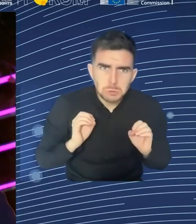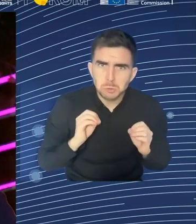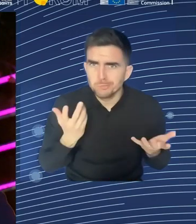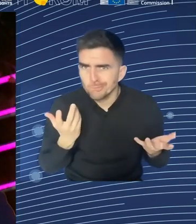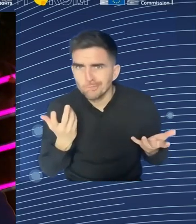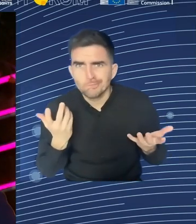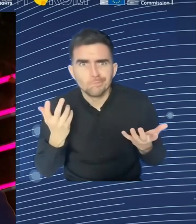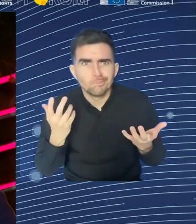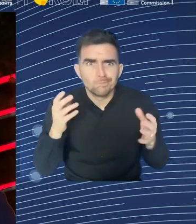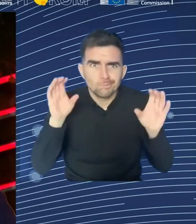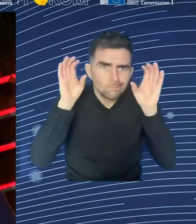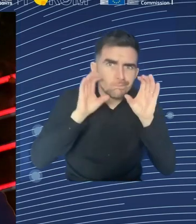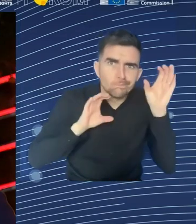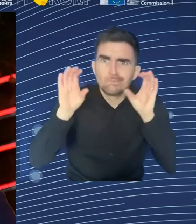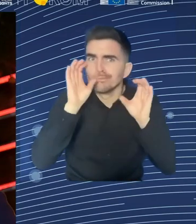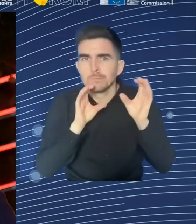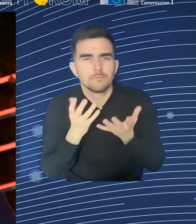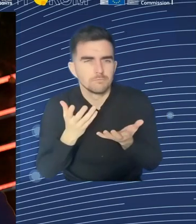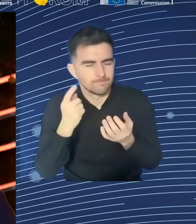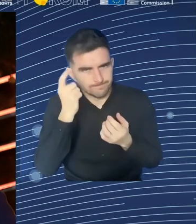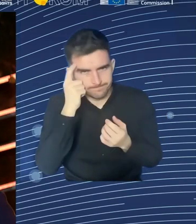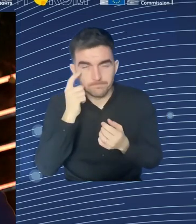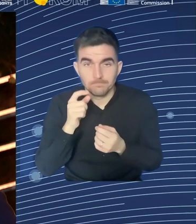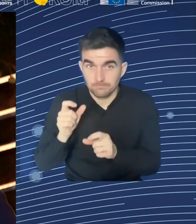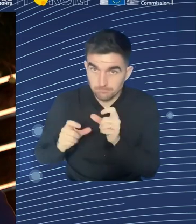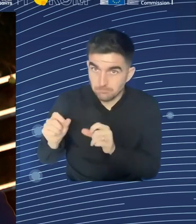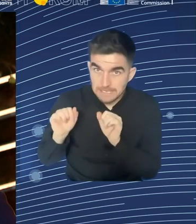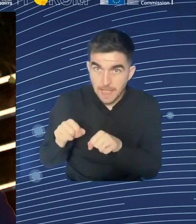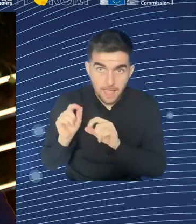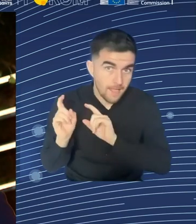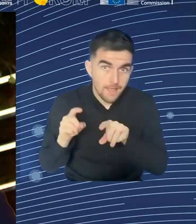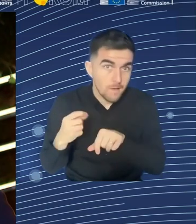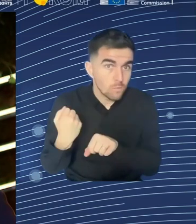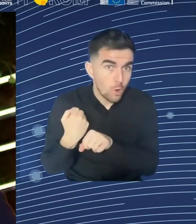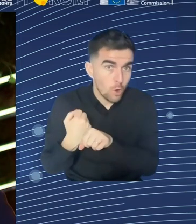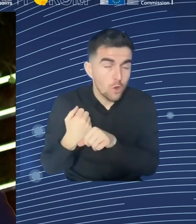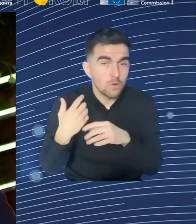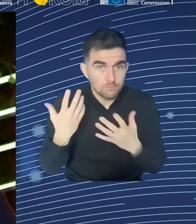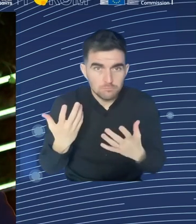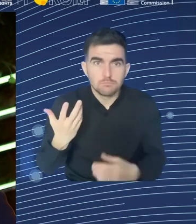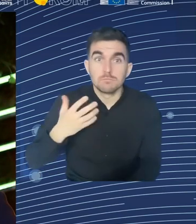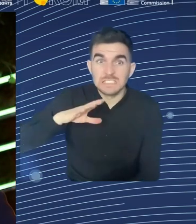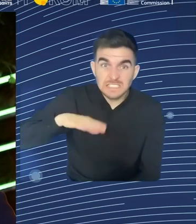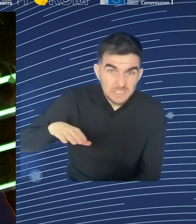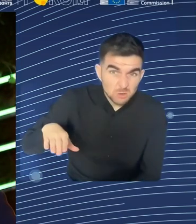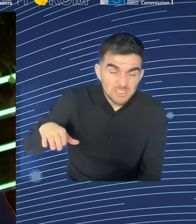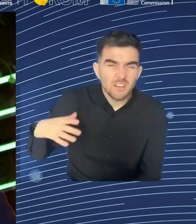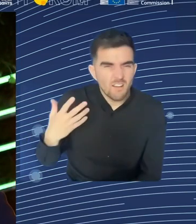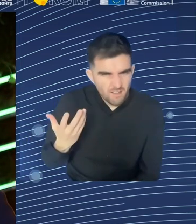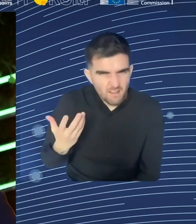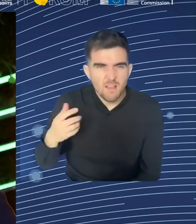So all of that has to be part of the solutions that are put forward.